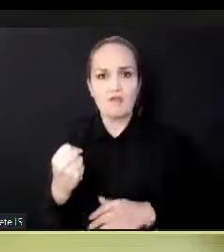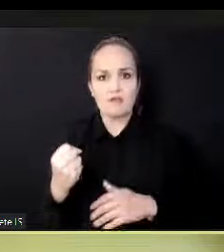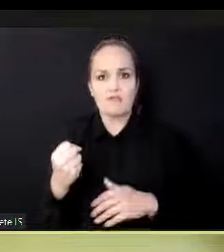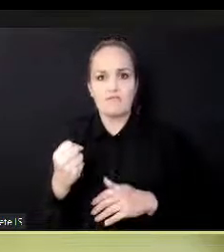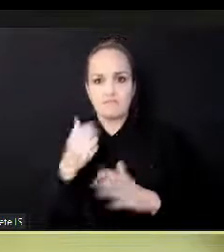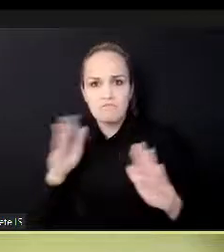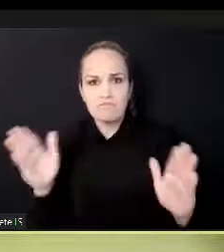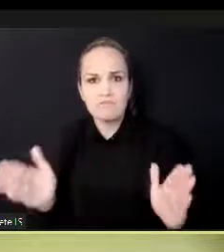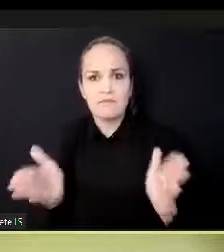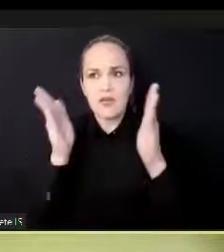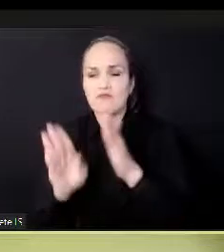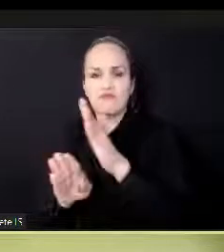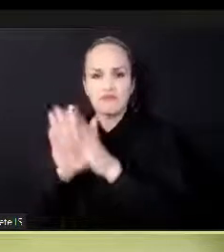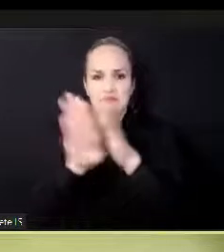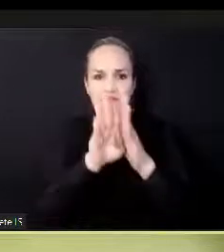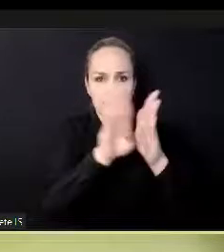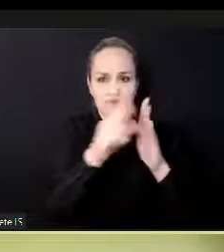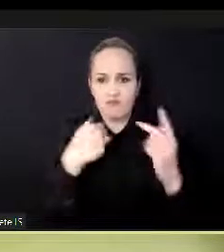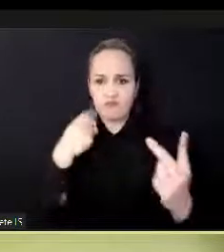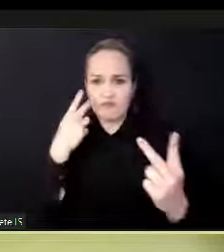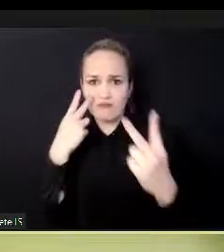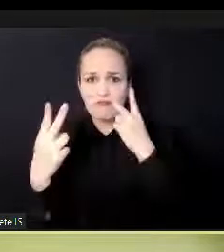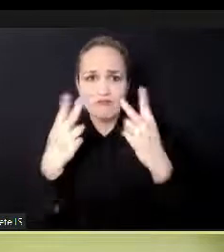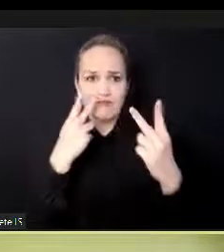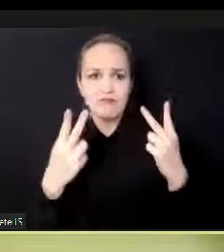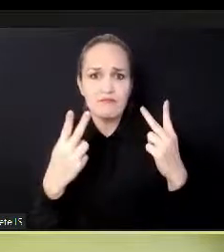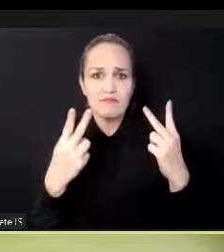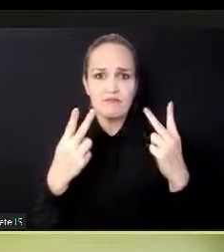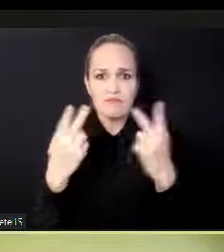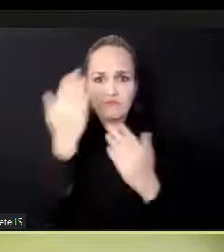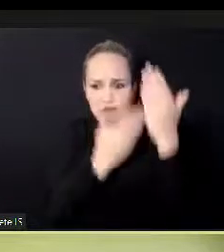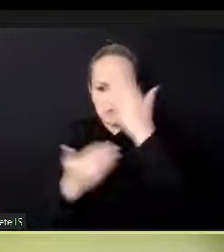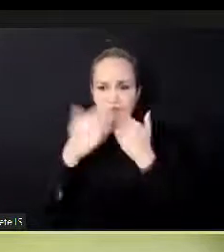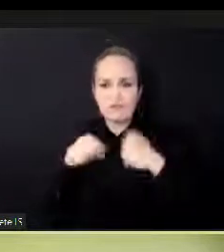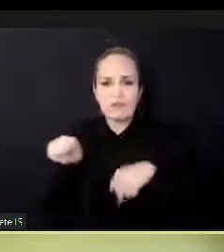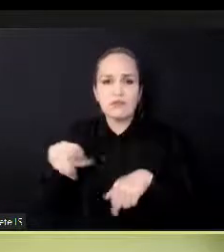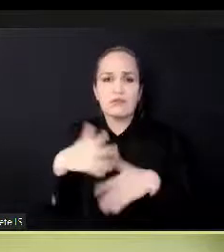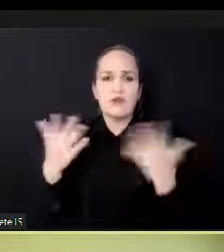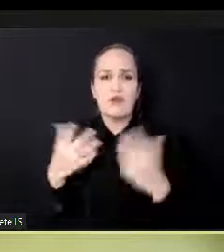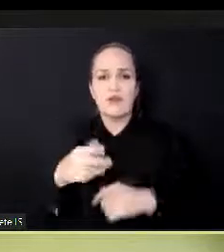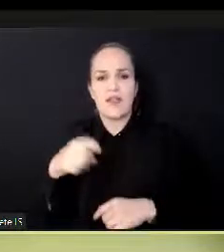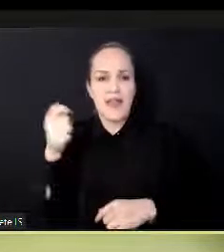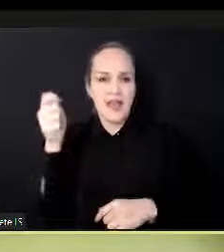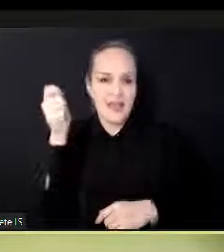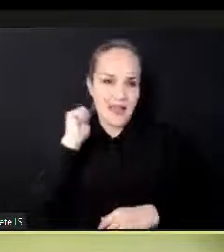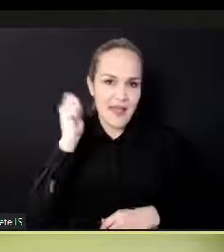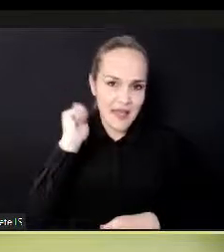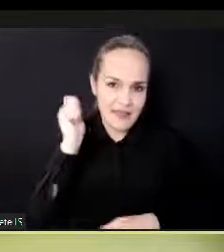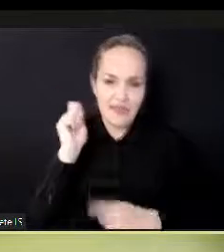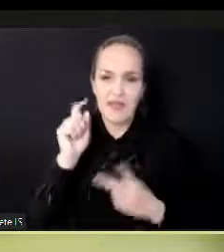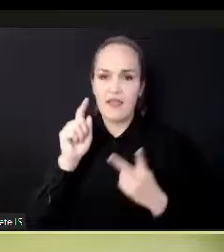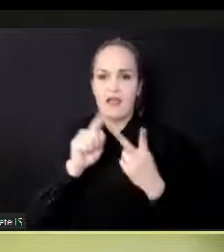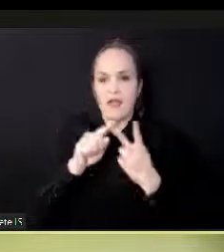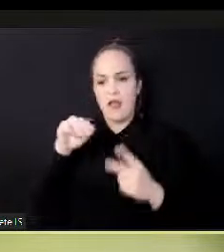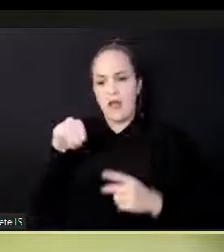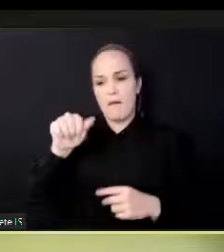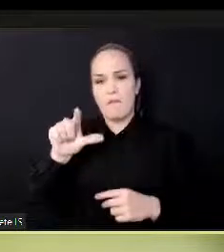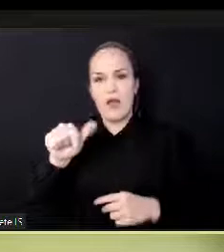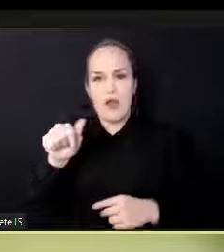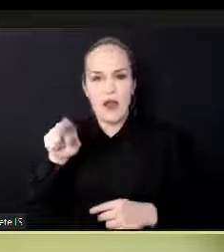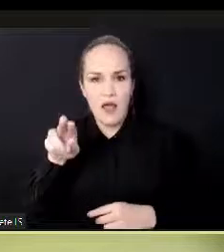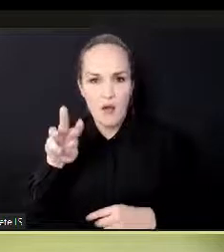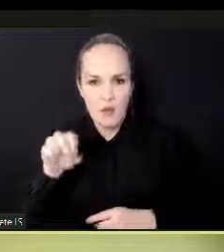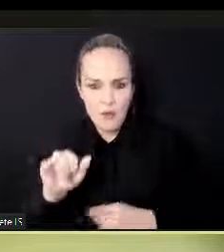we have, um, Kenya, we have Malawi, we have Botswana, and we have Tanzania. And, uh, from,